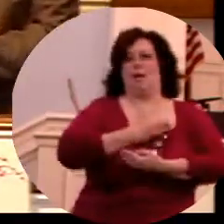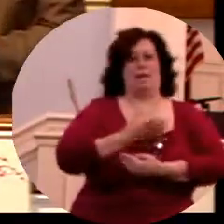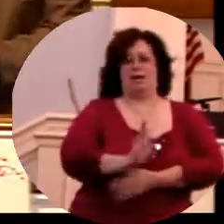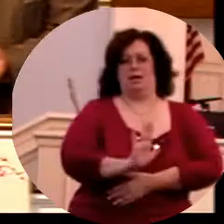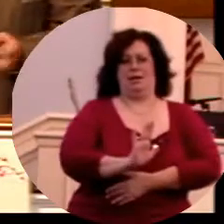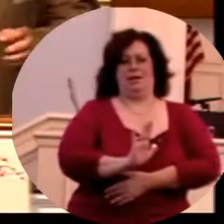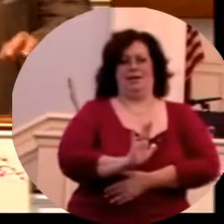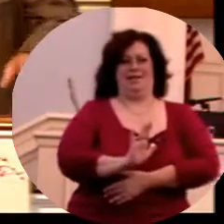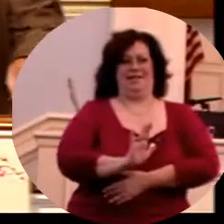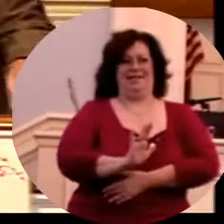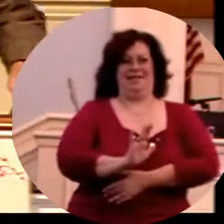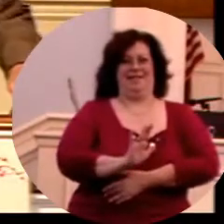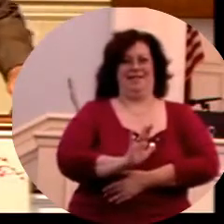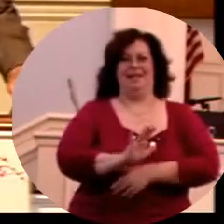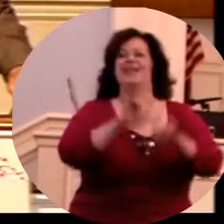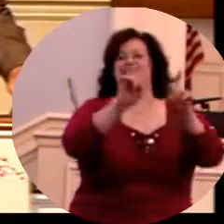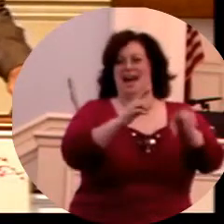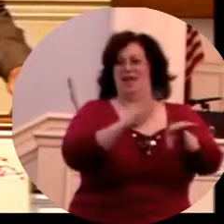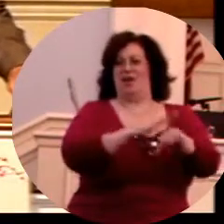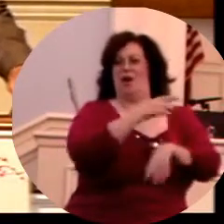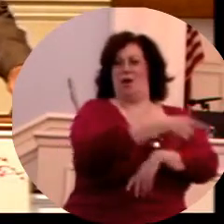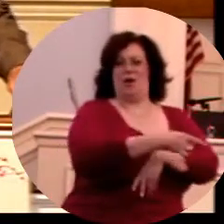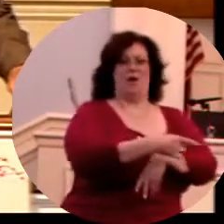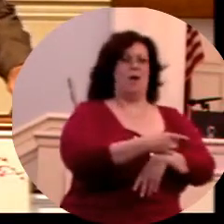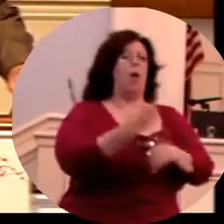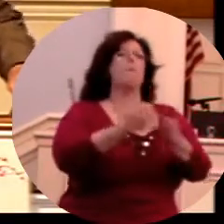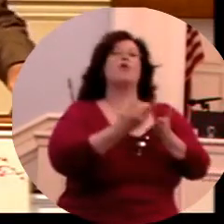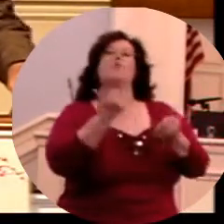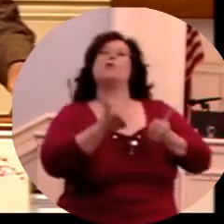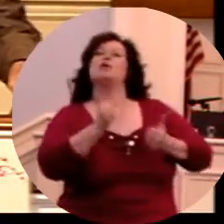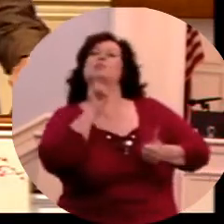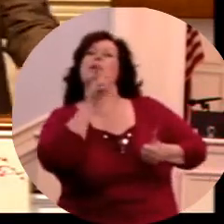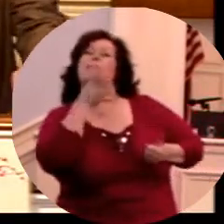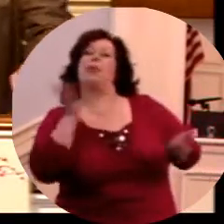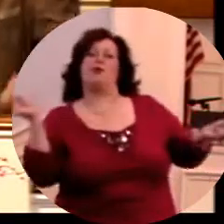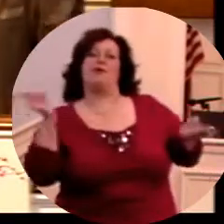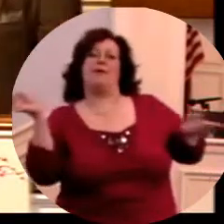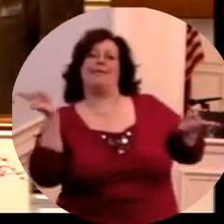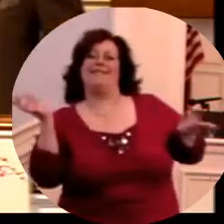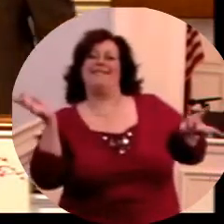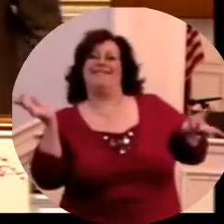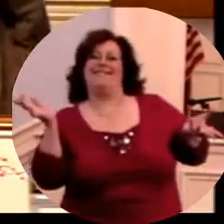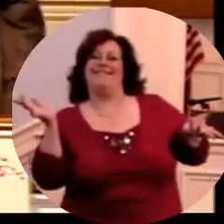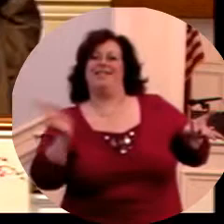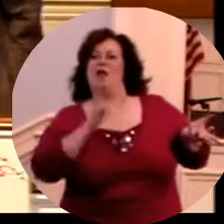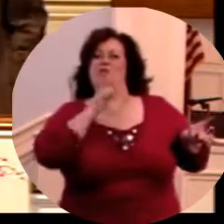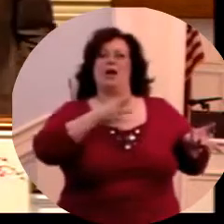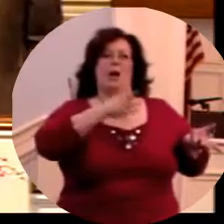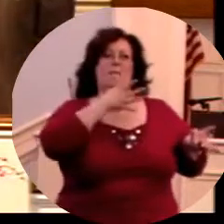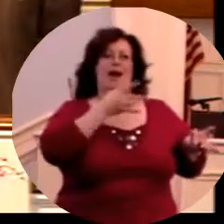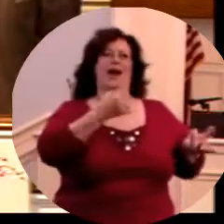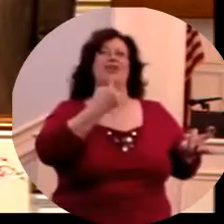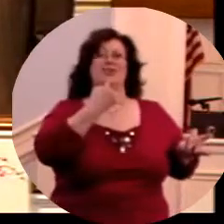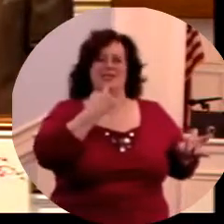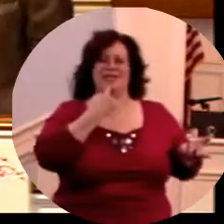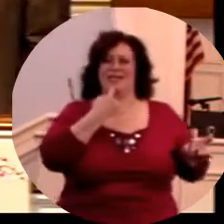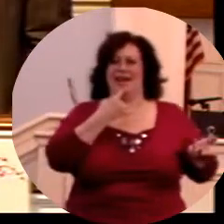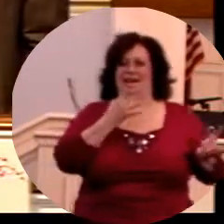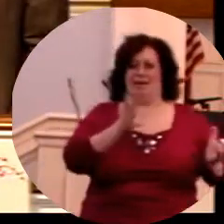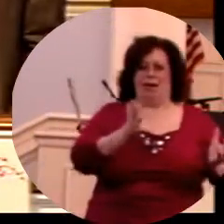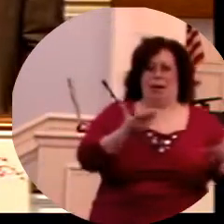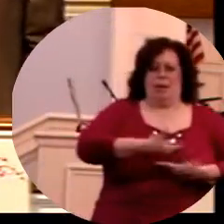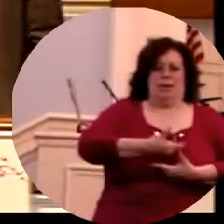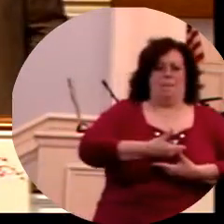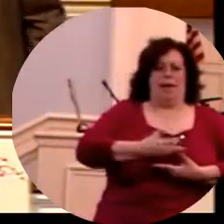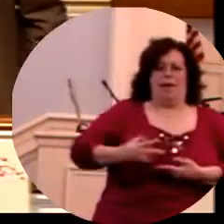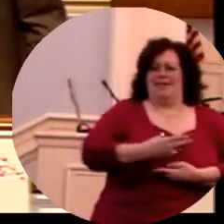killed than it to be cut in two. I'd rather, even though I'm the mother and I know I'm the mother, let her